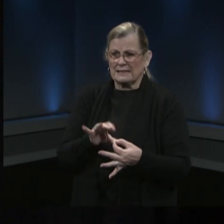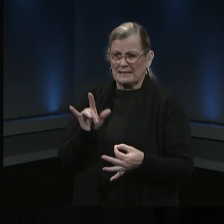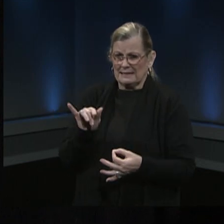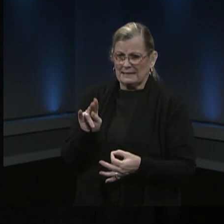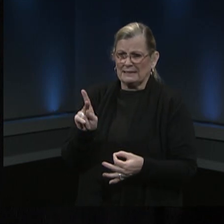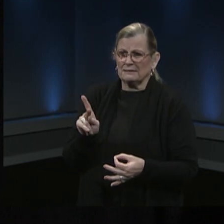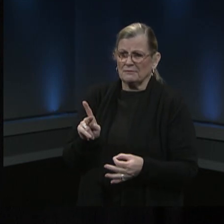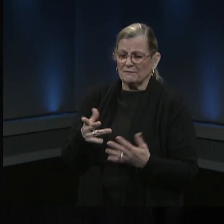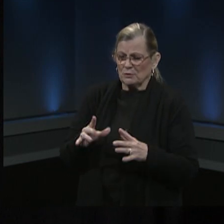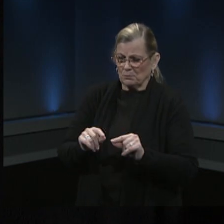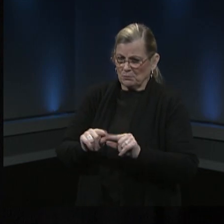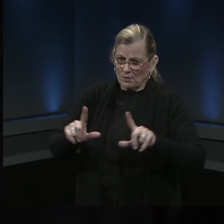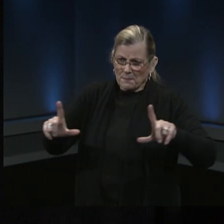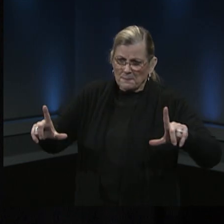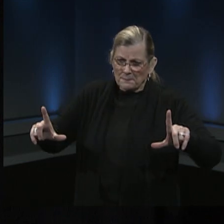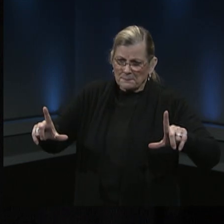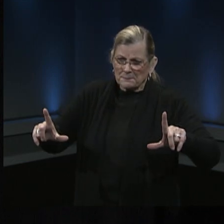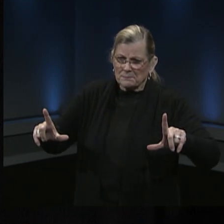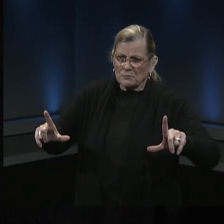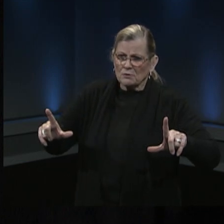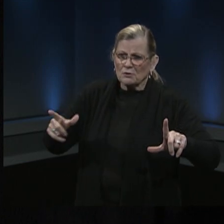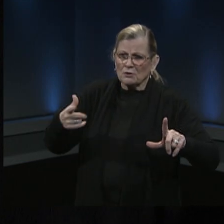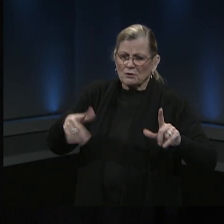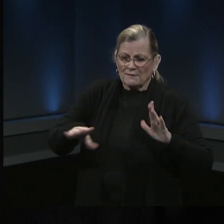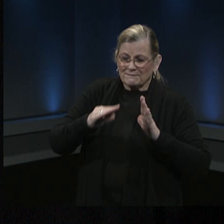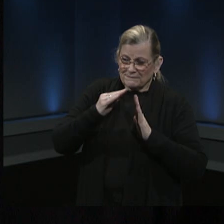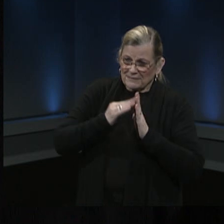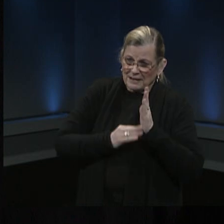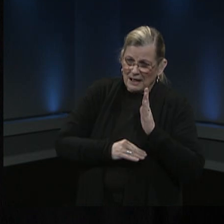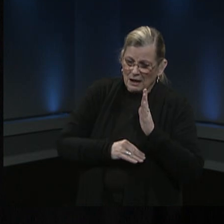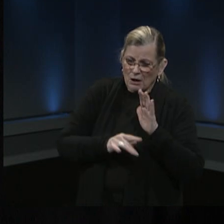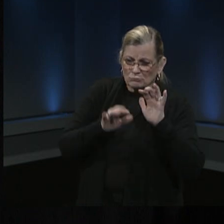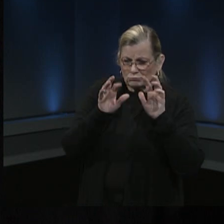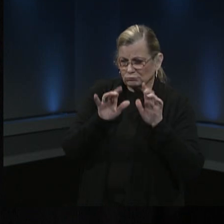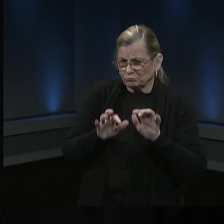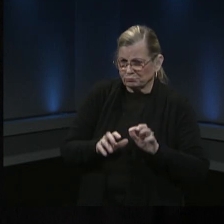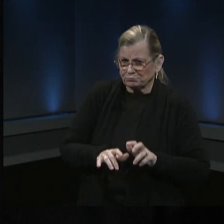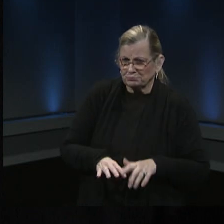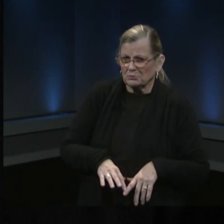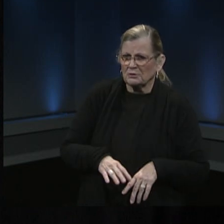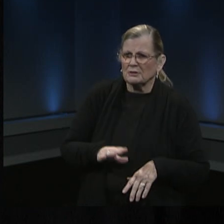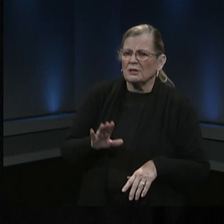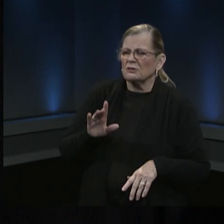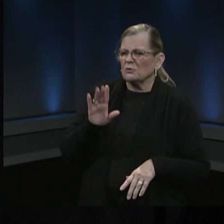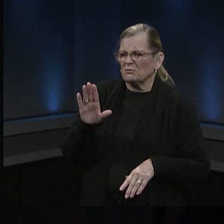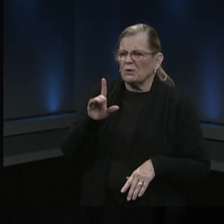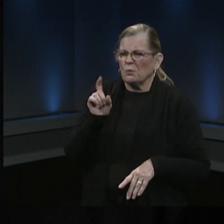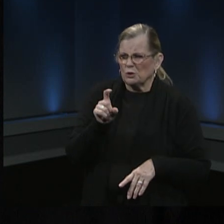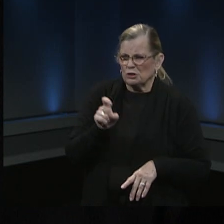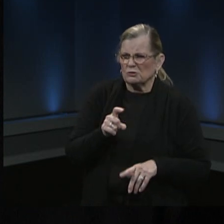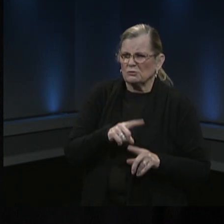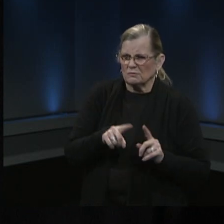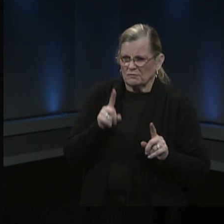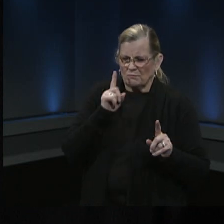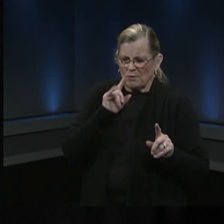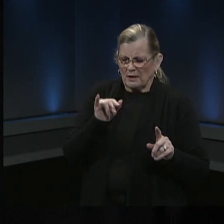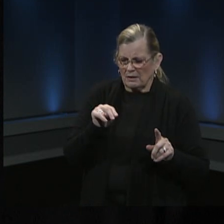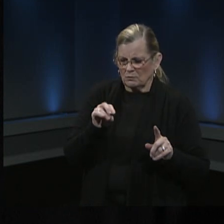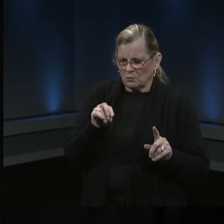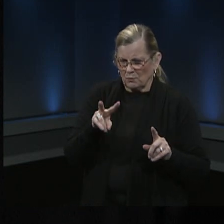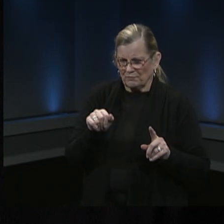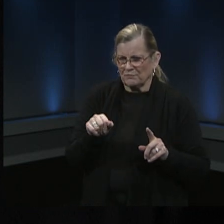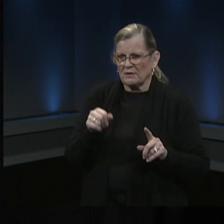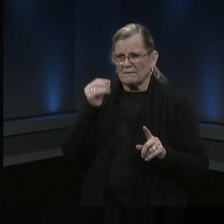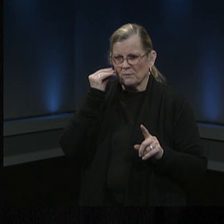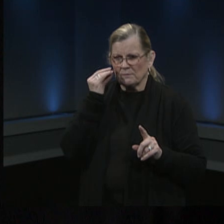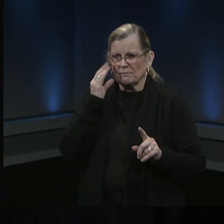went out you will fill out that that uh questionnaire through anova and there are a number of steps that you need to take to prepare